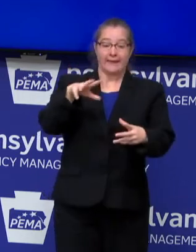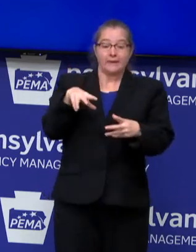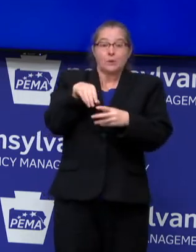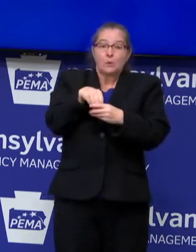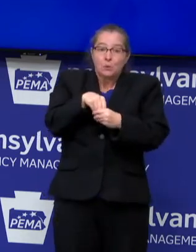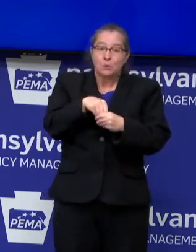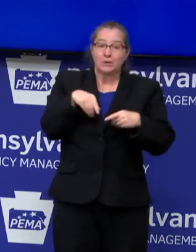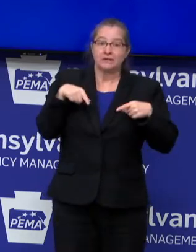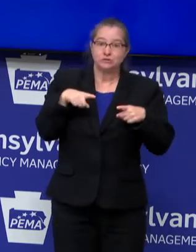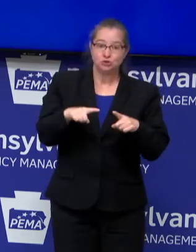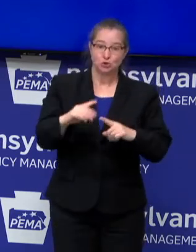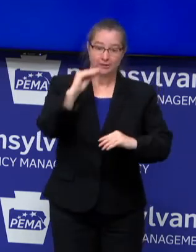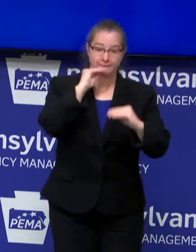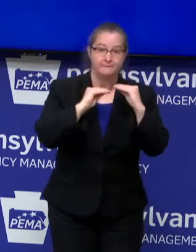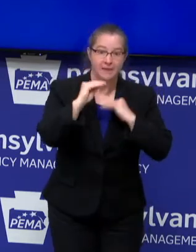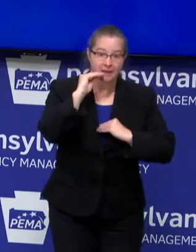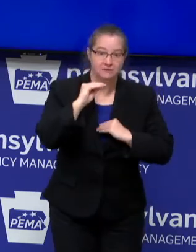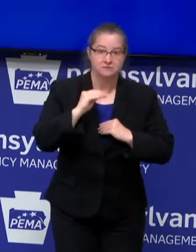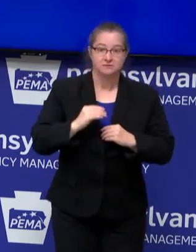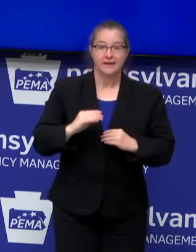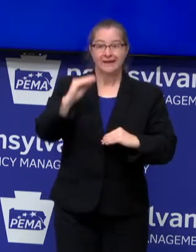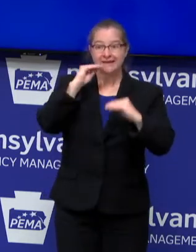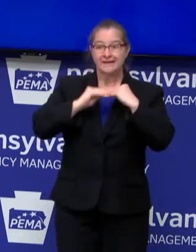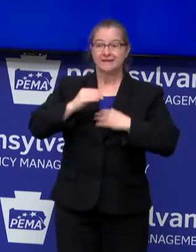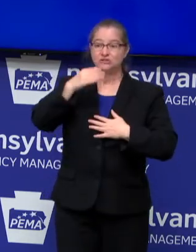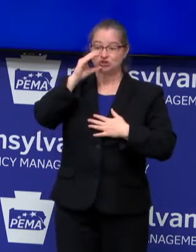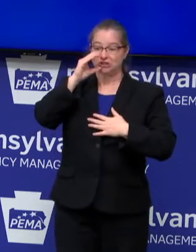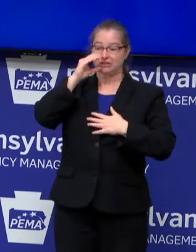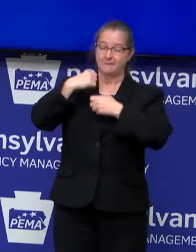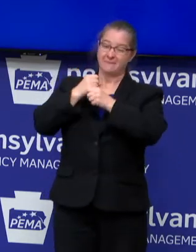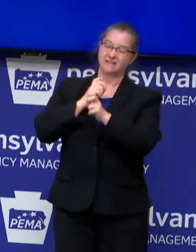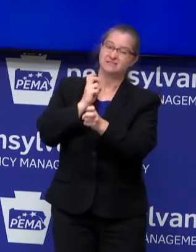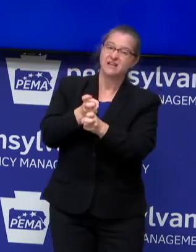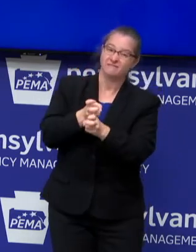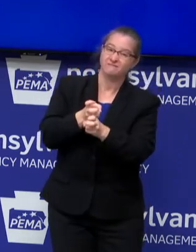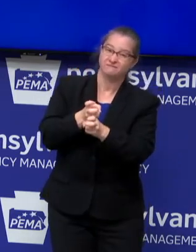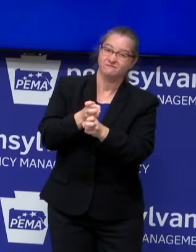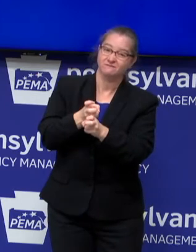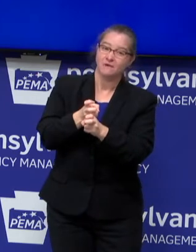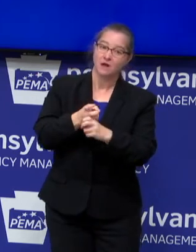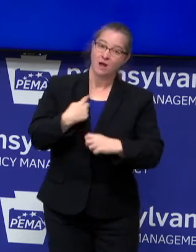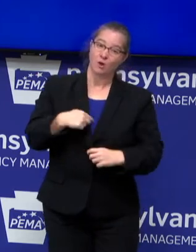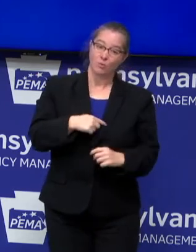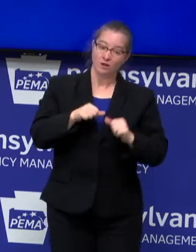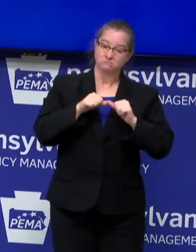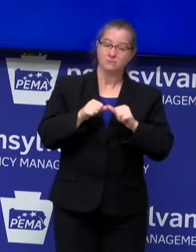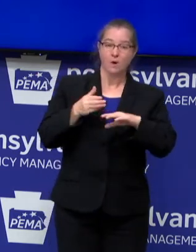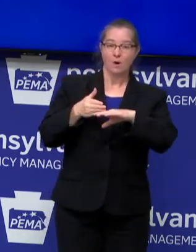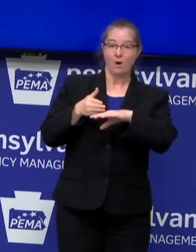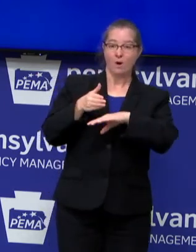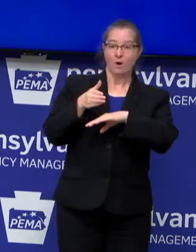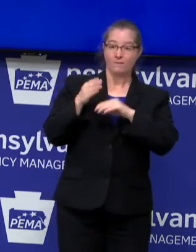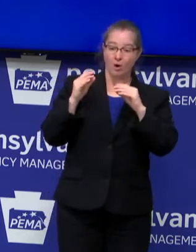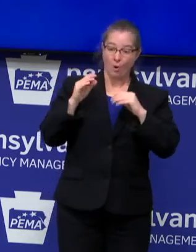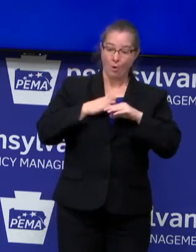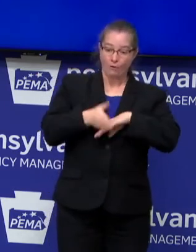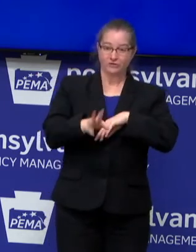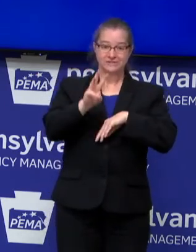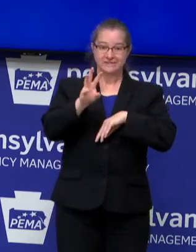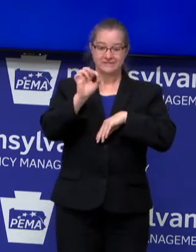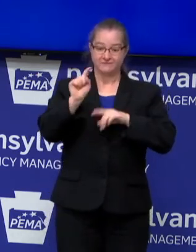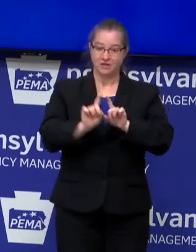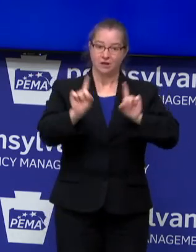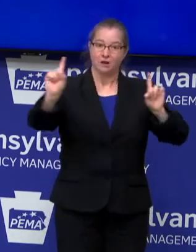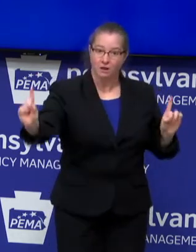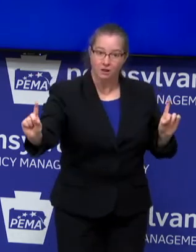during meals? Eating and drinking will complicate that. Are we consistently greater than six feet apart? Is the